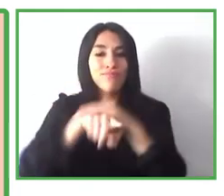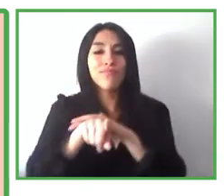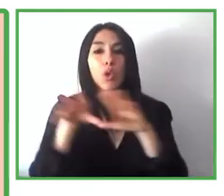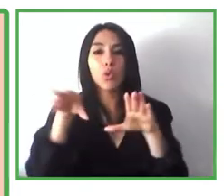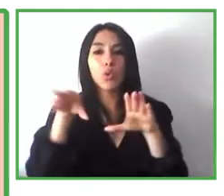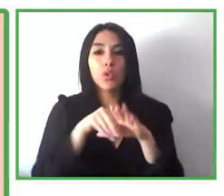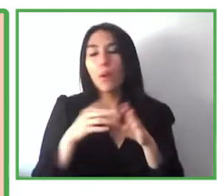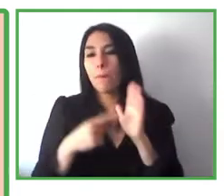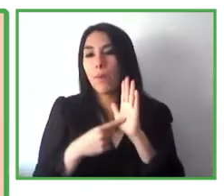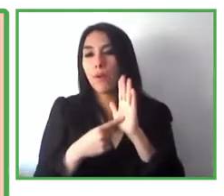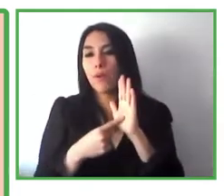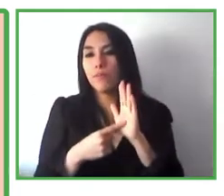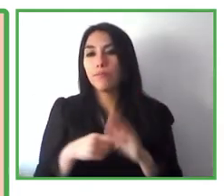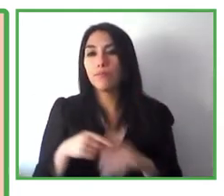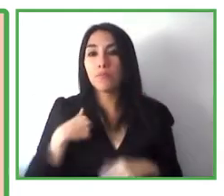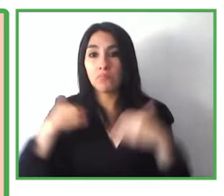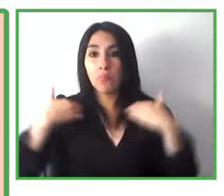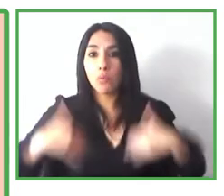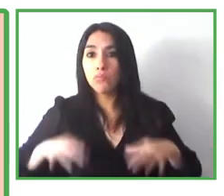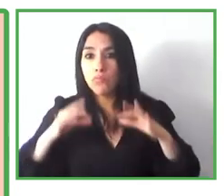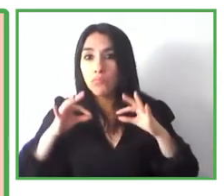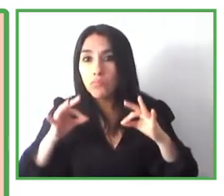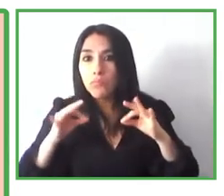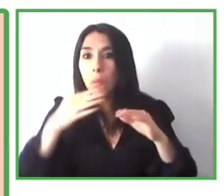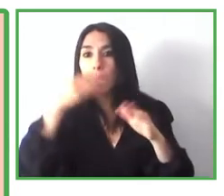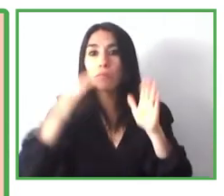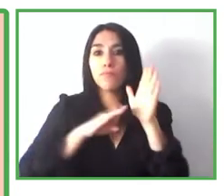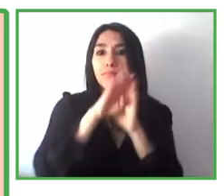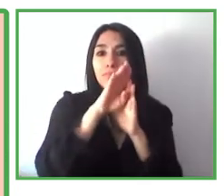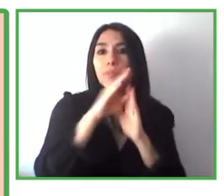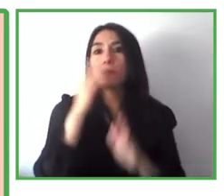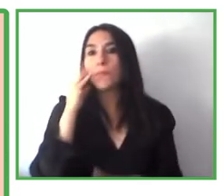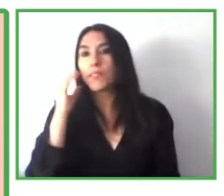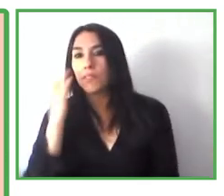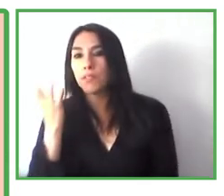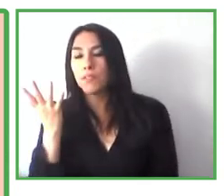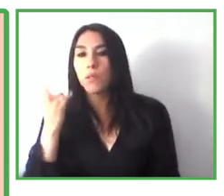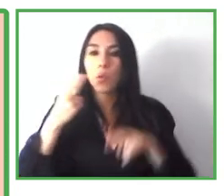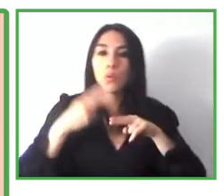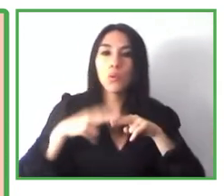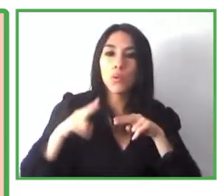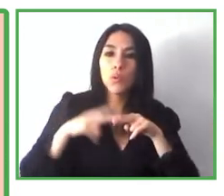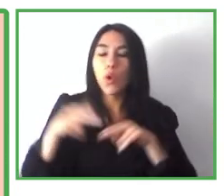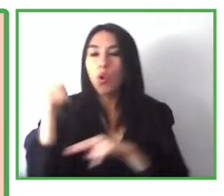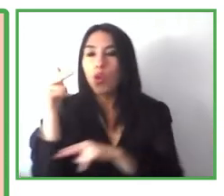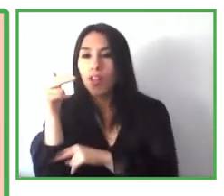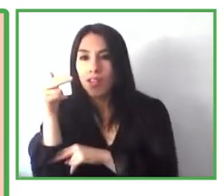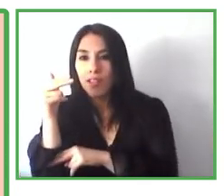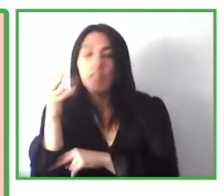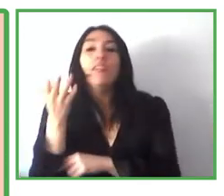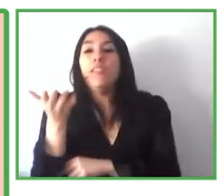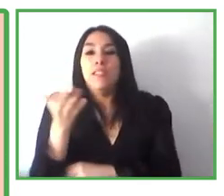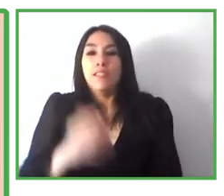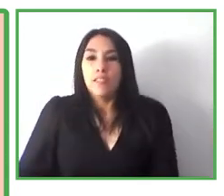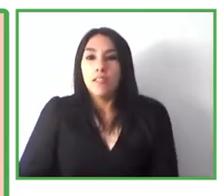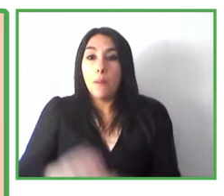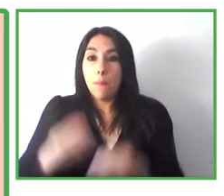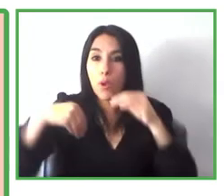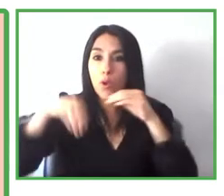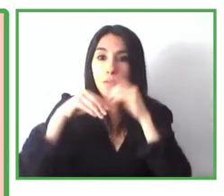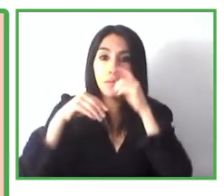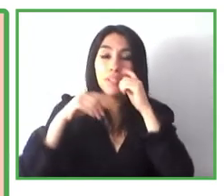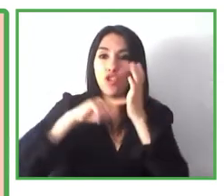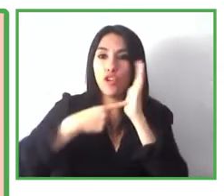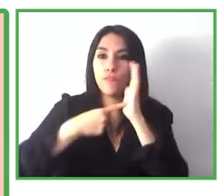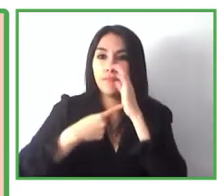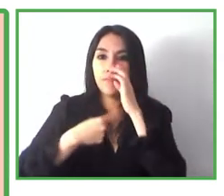the growing role in improving the experience of the user in the hotel without over-technifying the experience